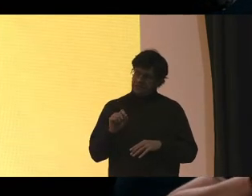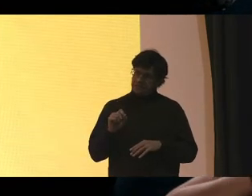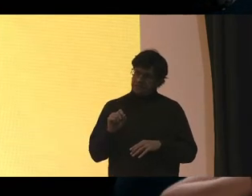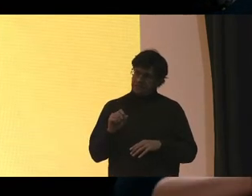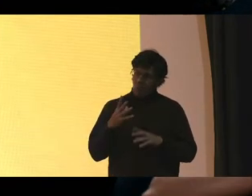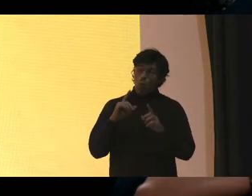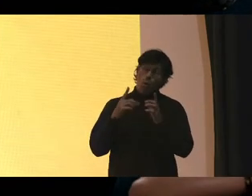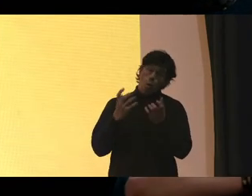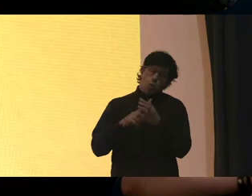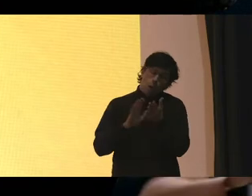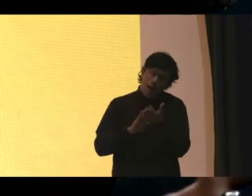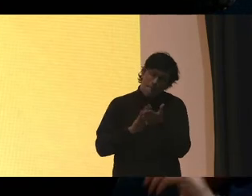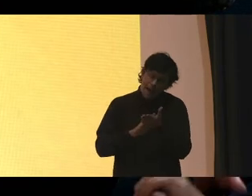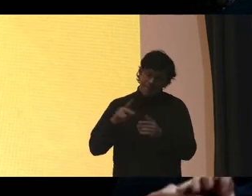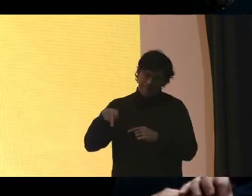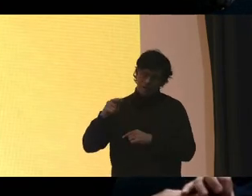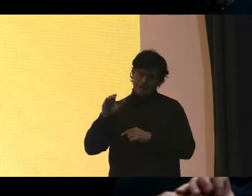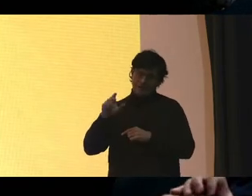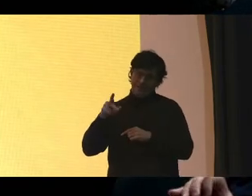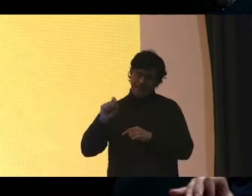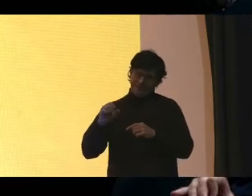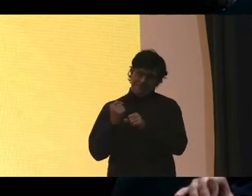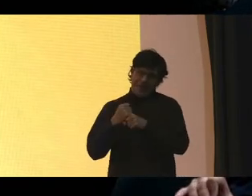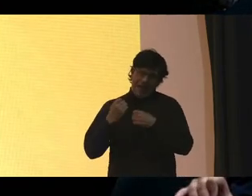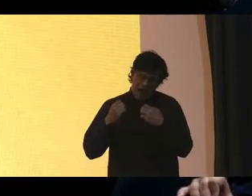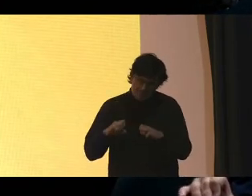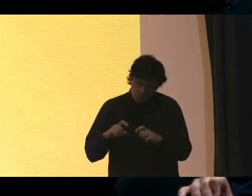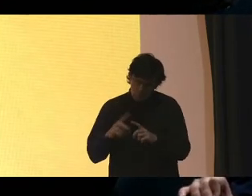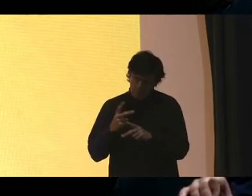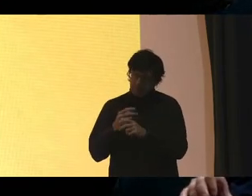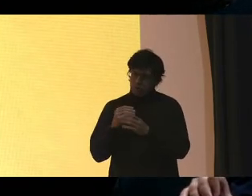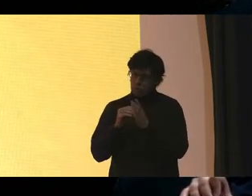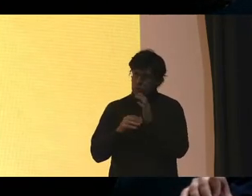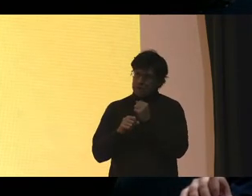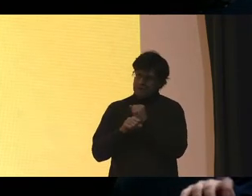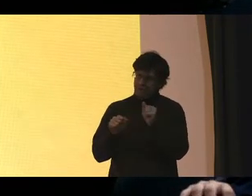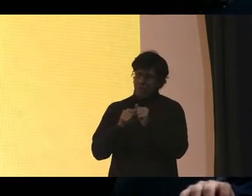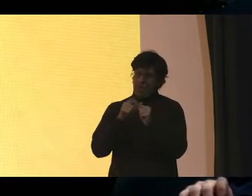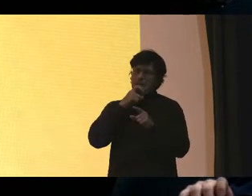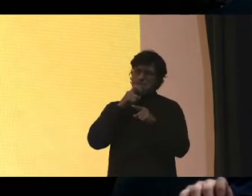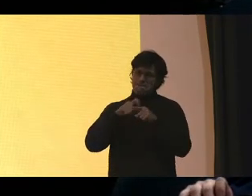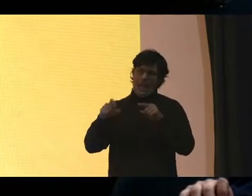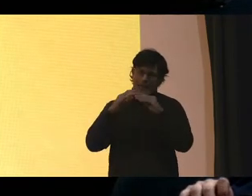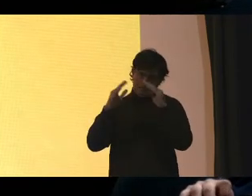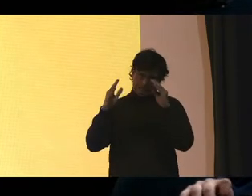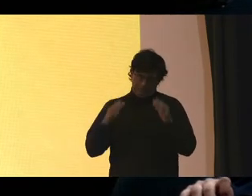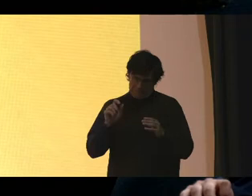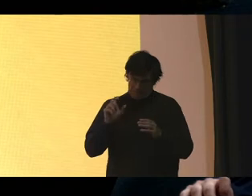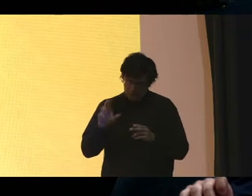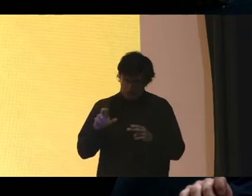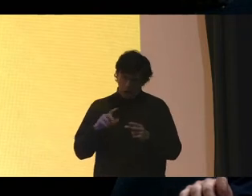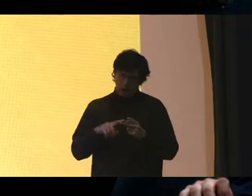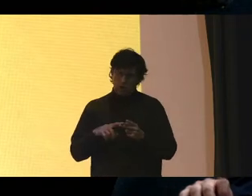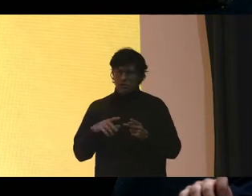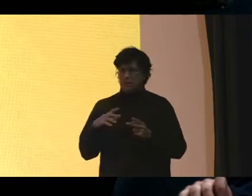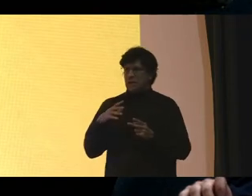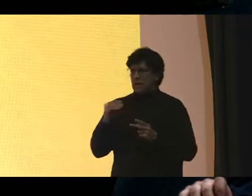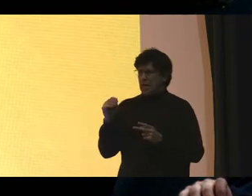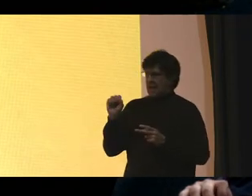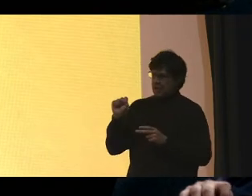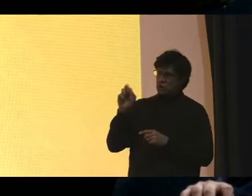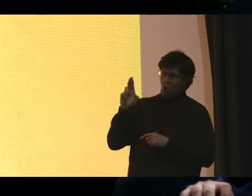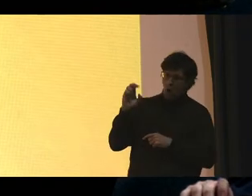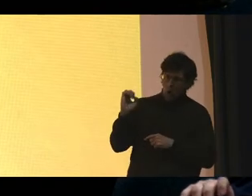that you all have taken in keeping students safe with the metal detectors and the SROs and all the other